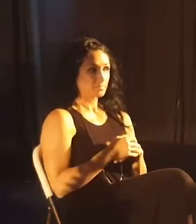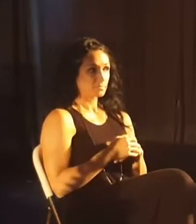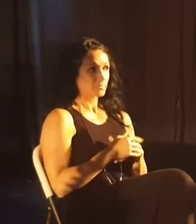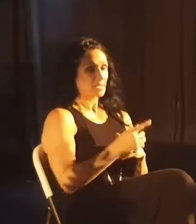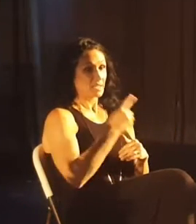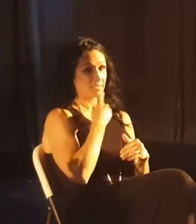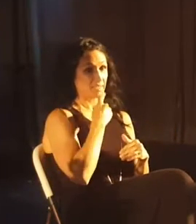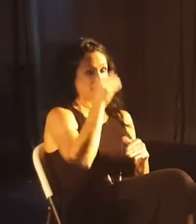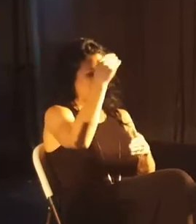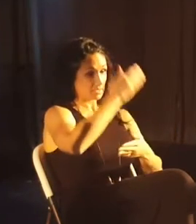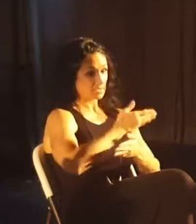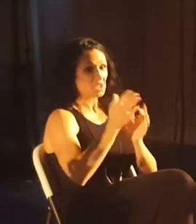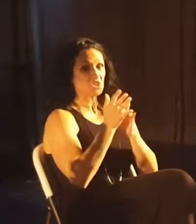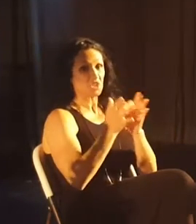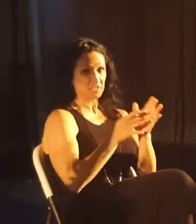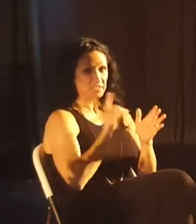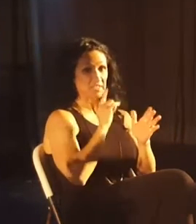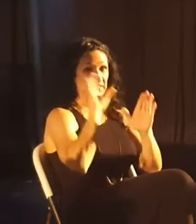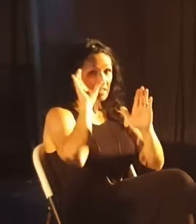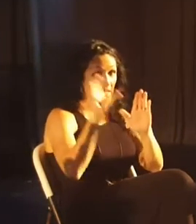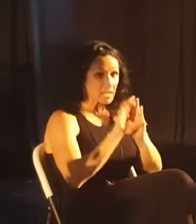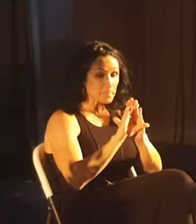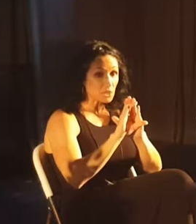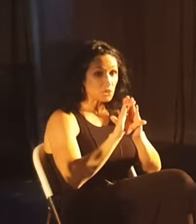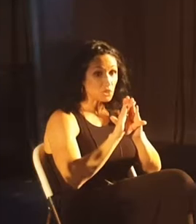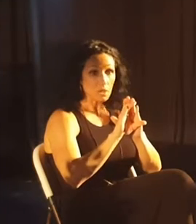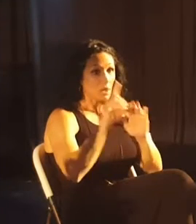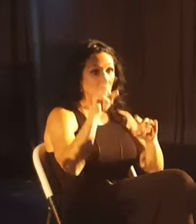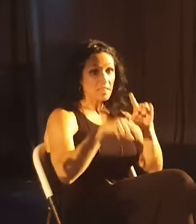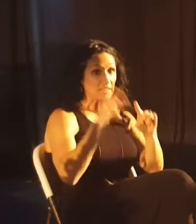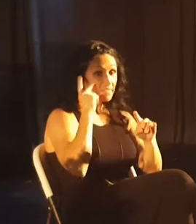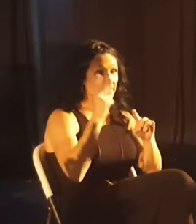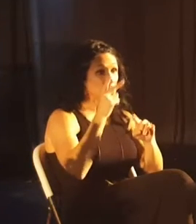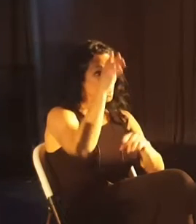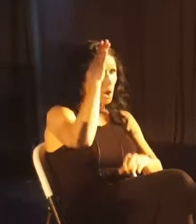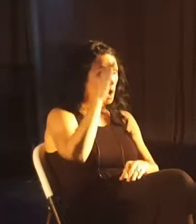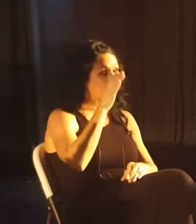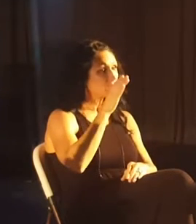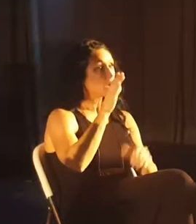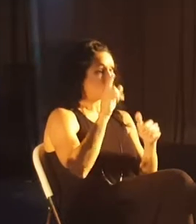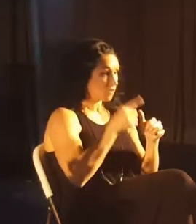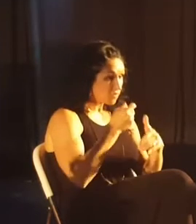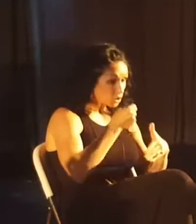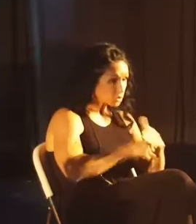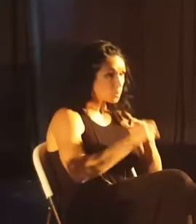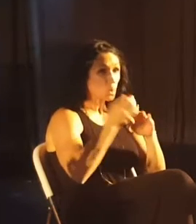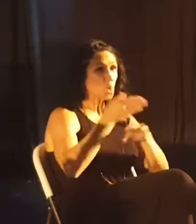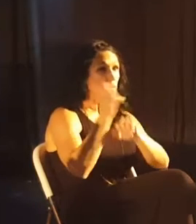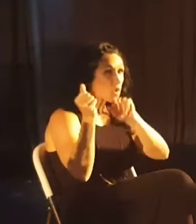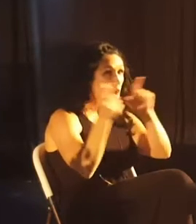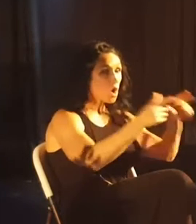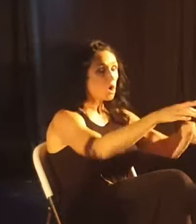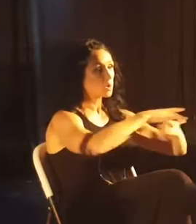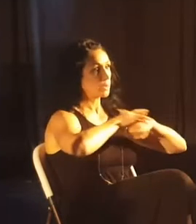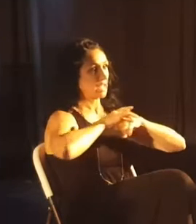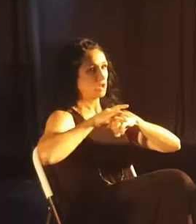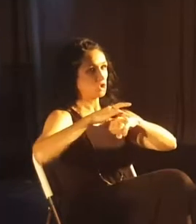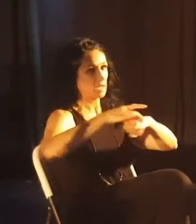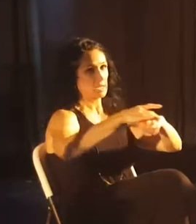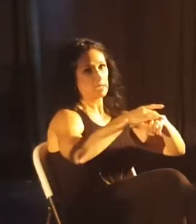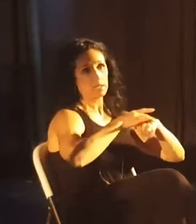It says, the Son, Jesus, is the image of the invisible God, the firstborn over all creation.